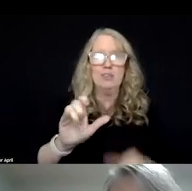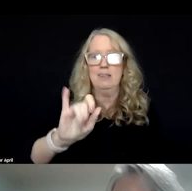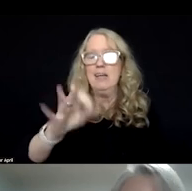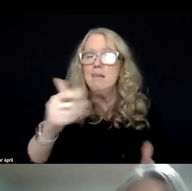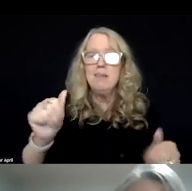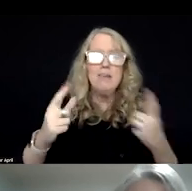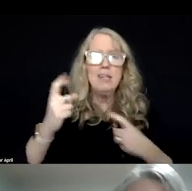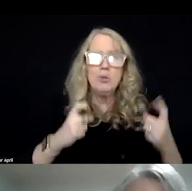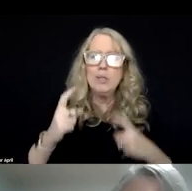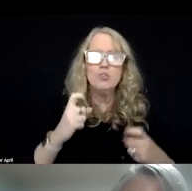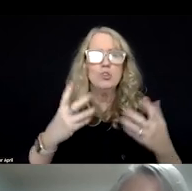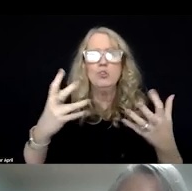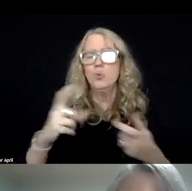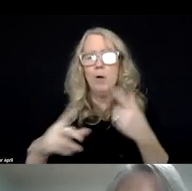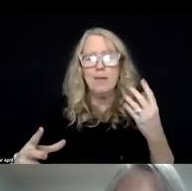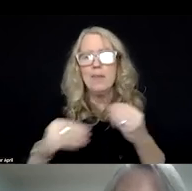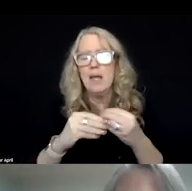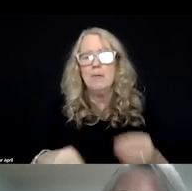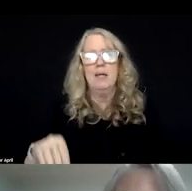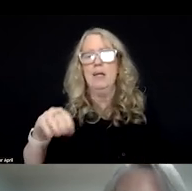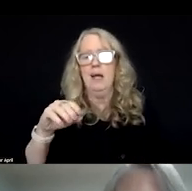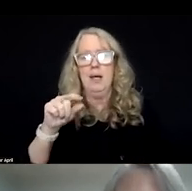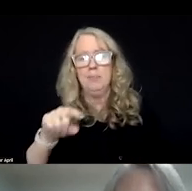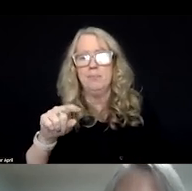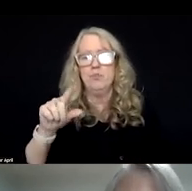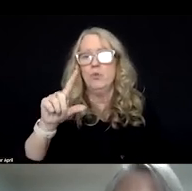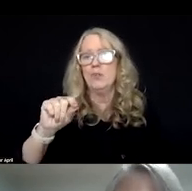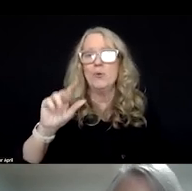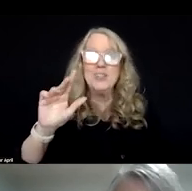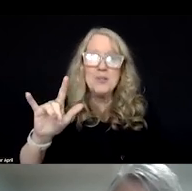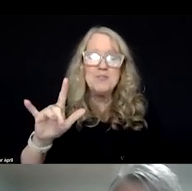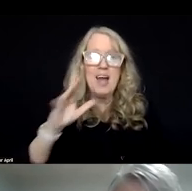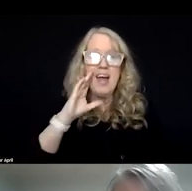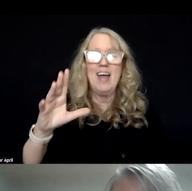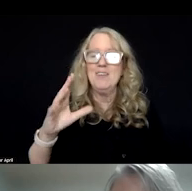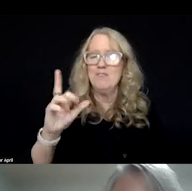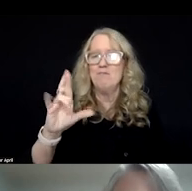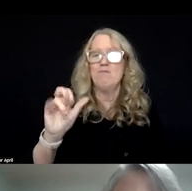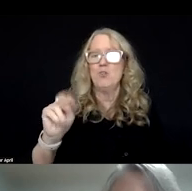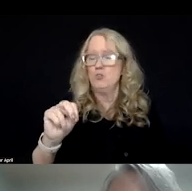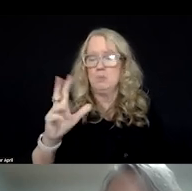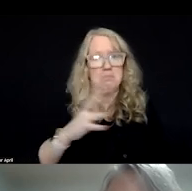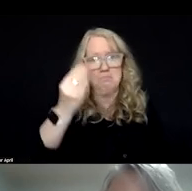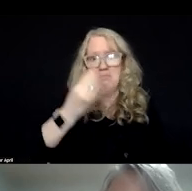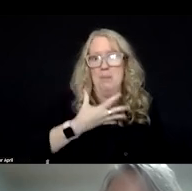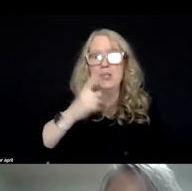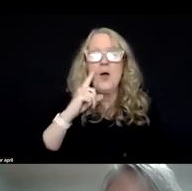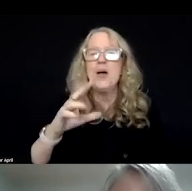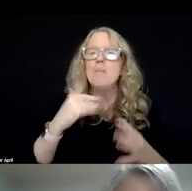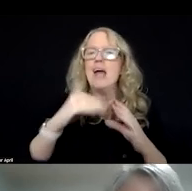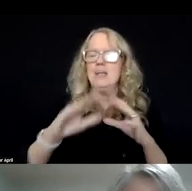questions or if you'd like to contribute to the 2025 version, we would love to hear from you, and I will put my email in the chat.